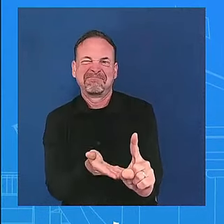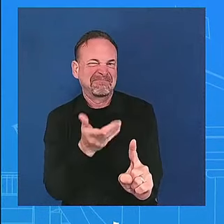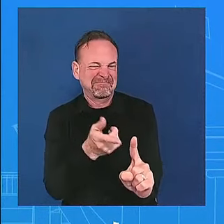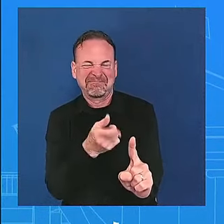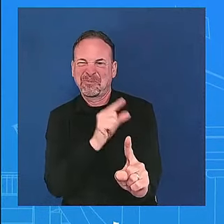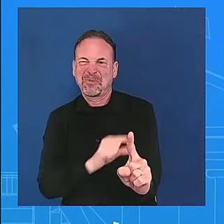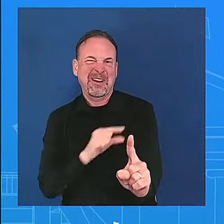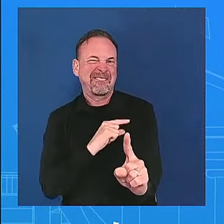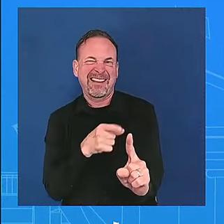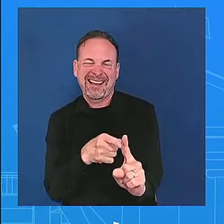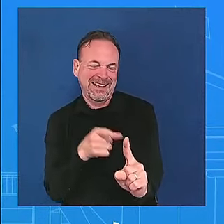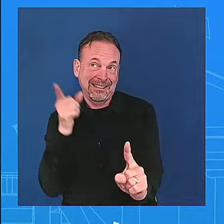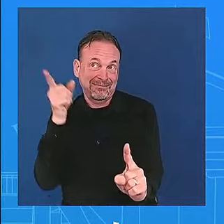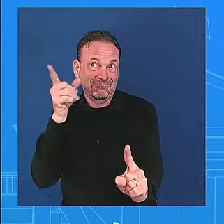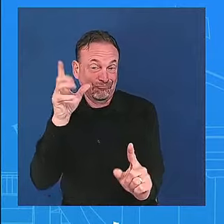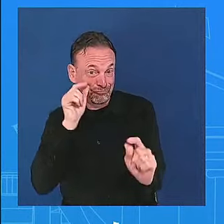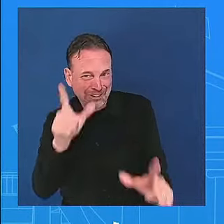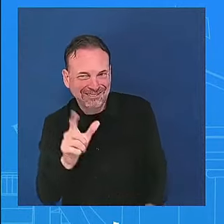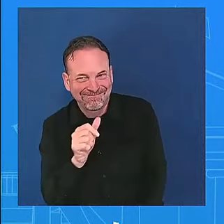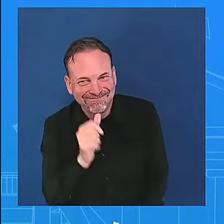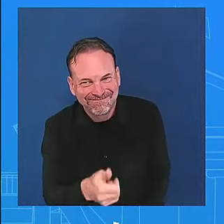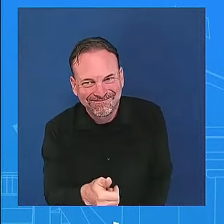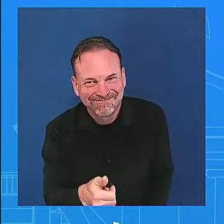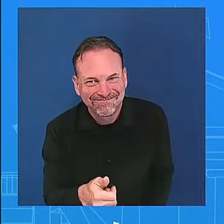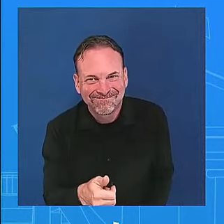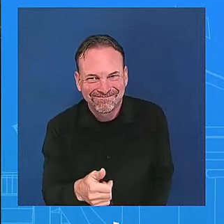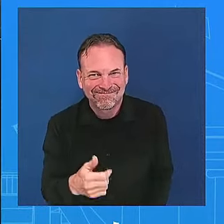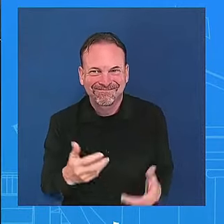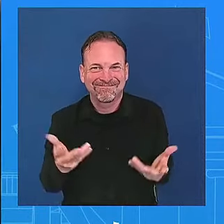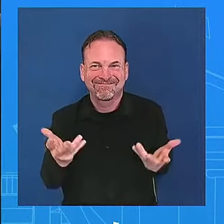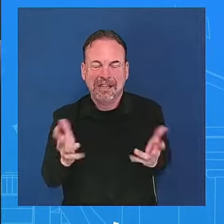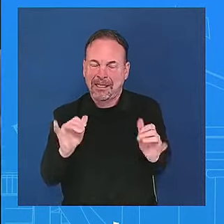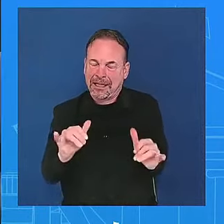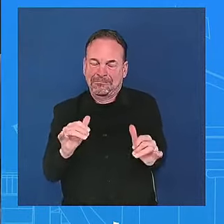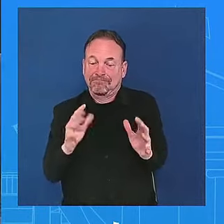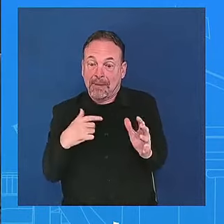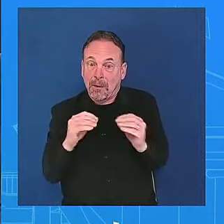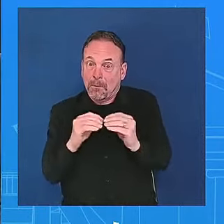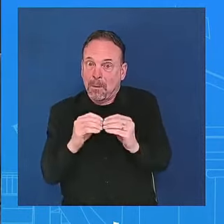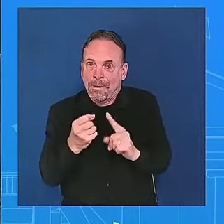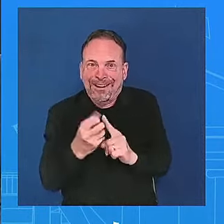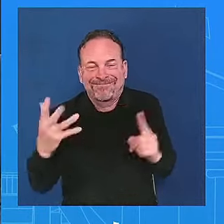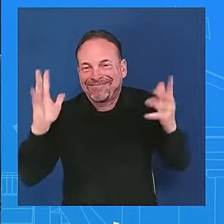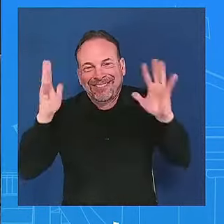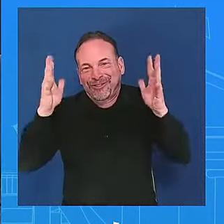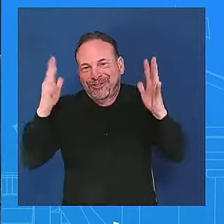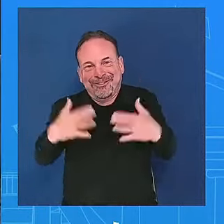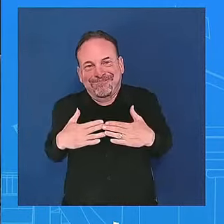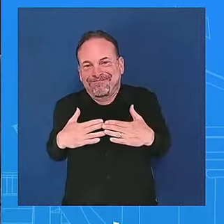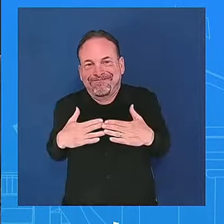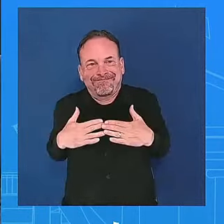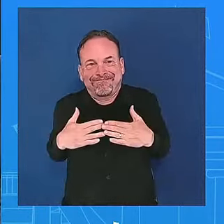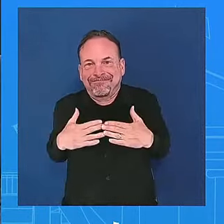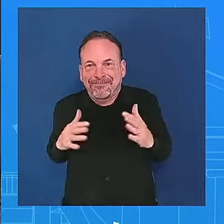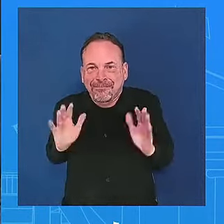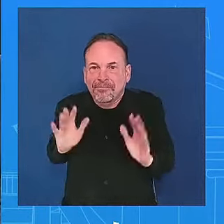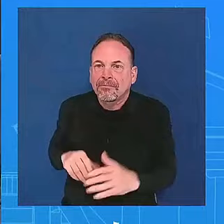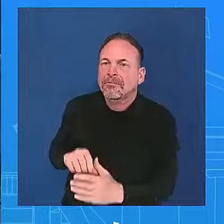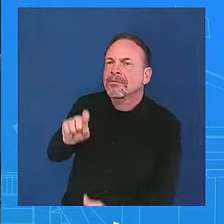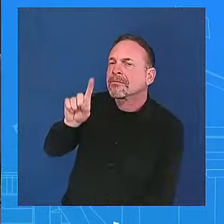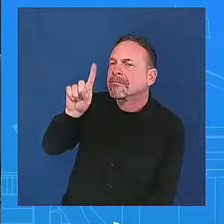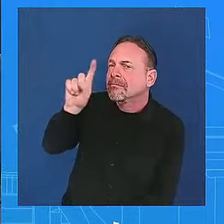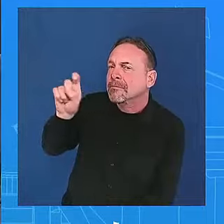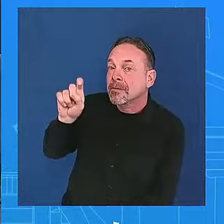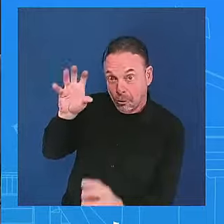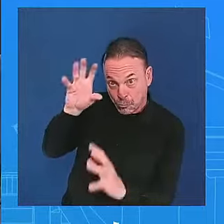leave it at that to not get myself in in too much trouble is he watching any of the olympics like have taken in anything like my